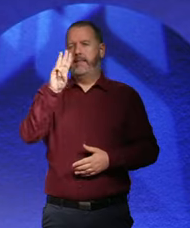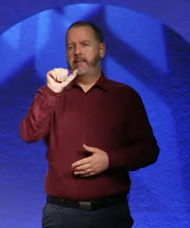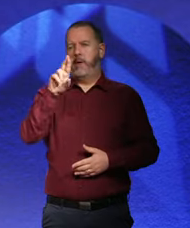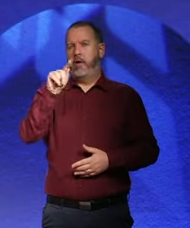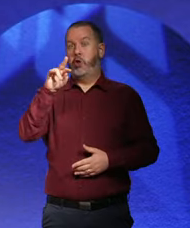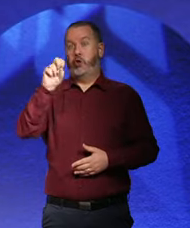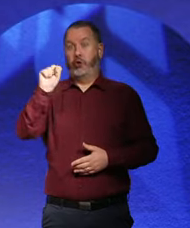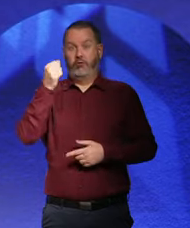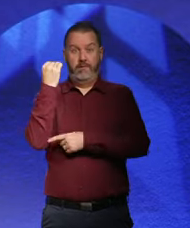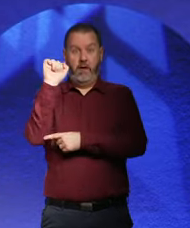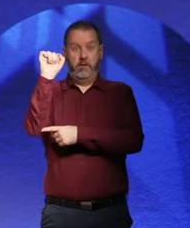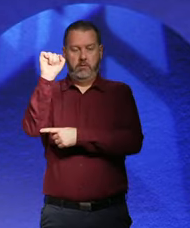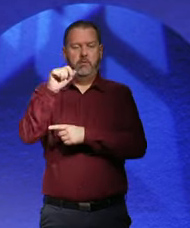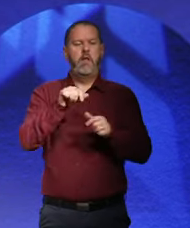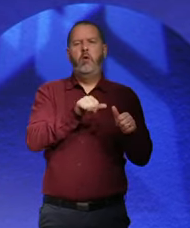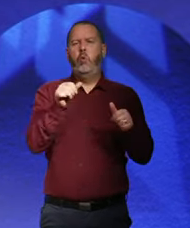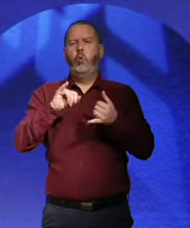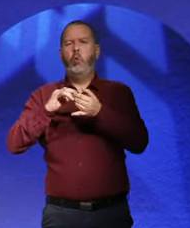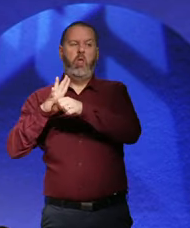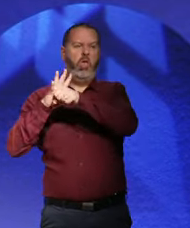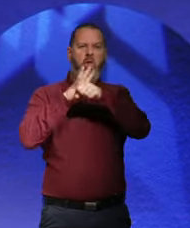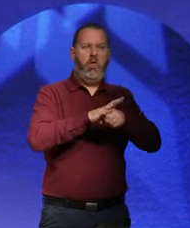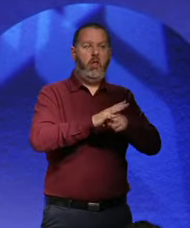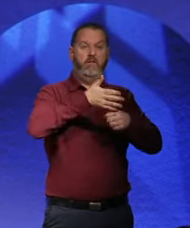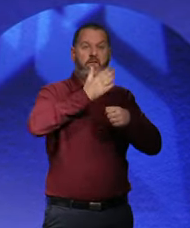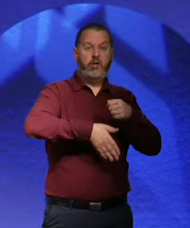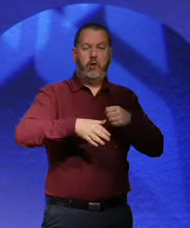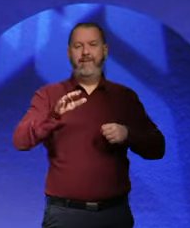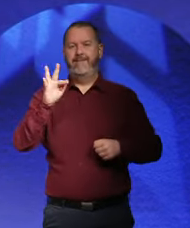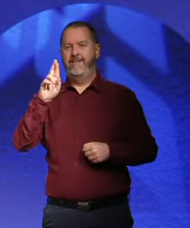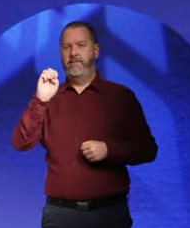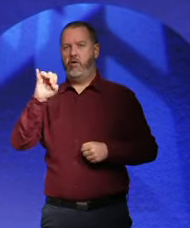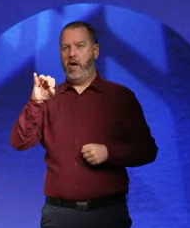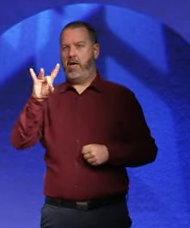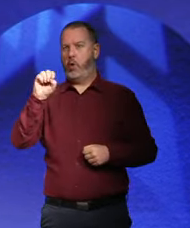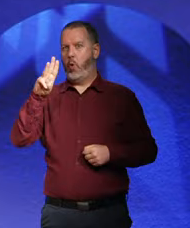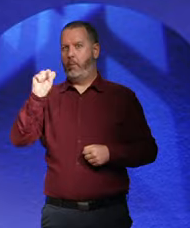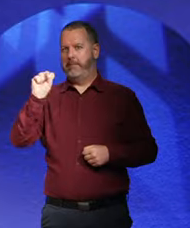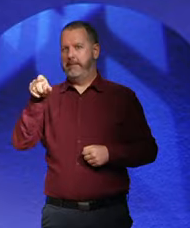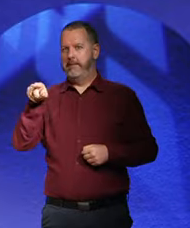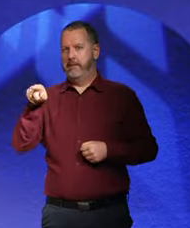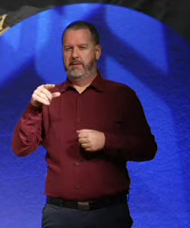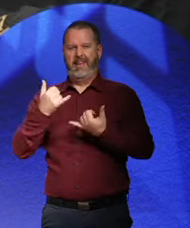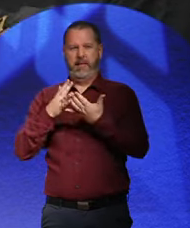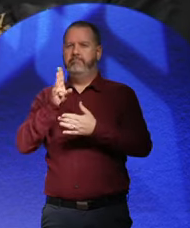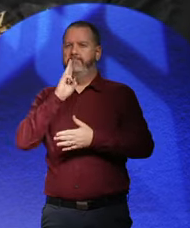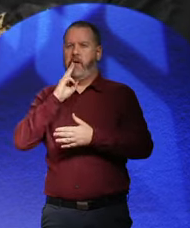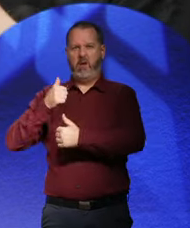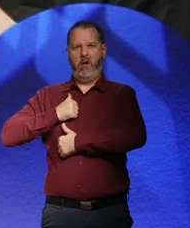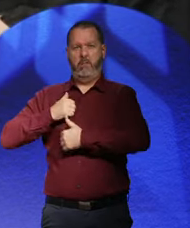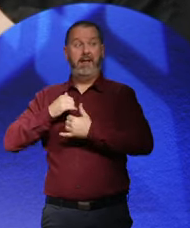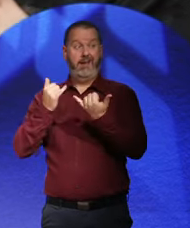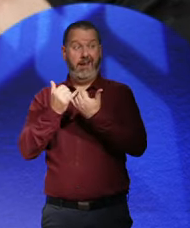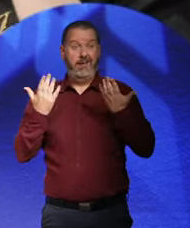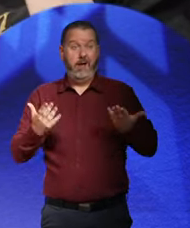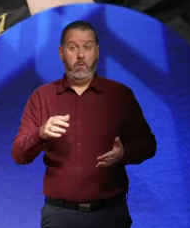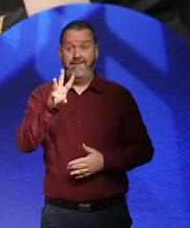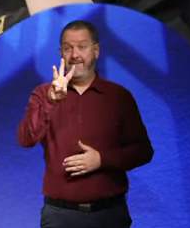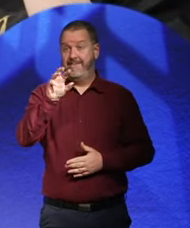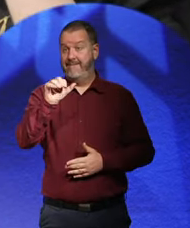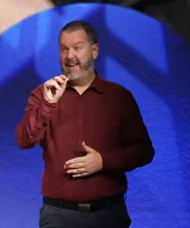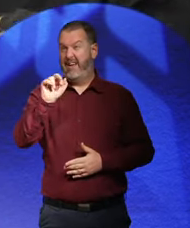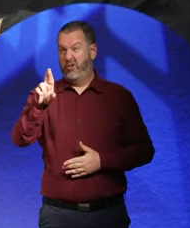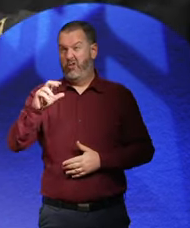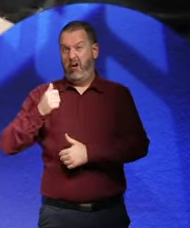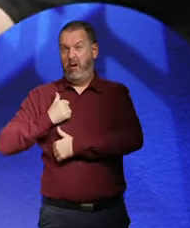the Freikorps, these right-wing kind of, like a Wagner group, if you like, of that period. You know, and they